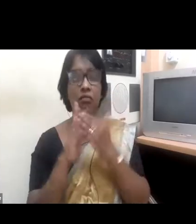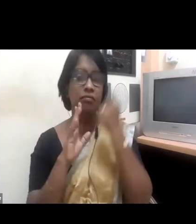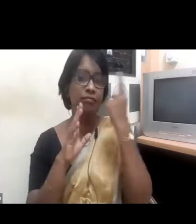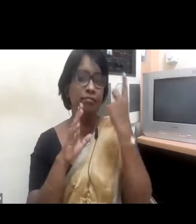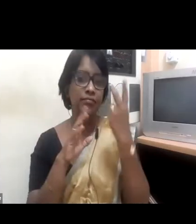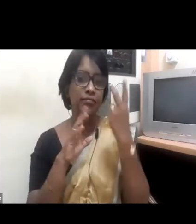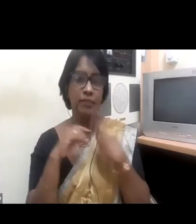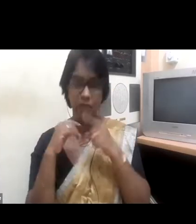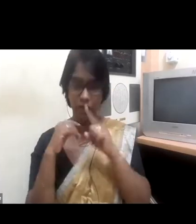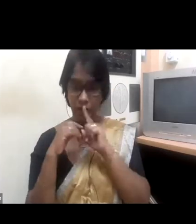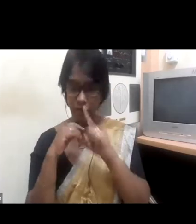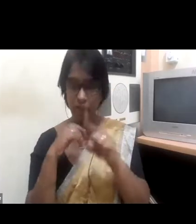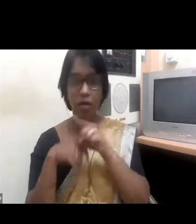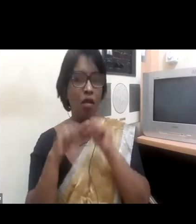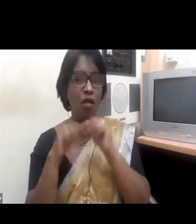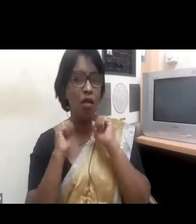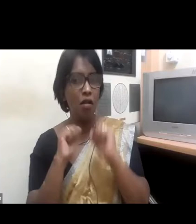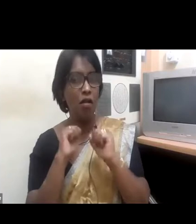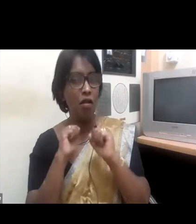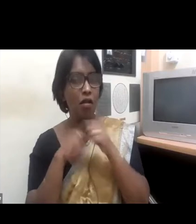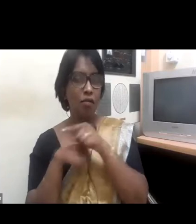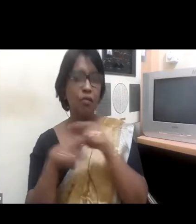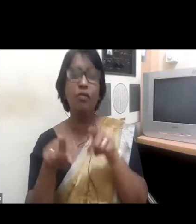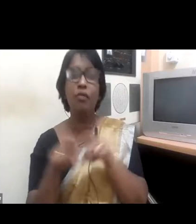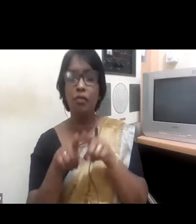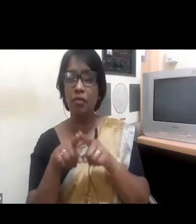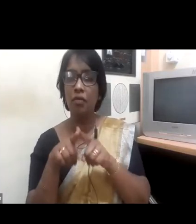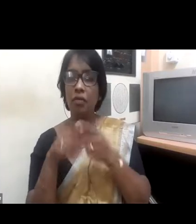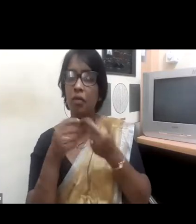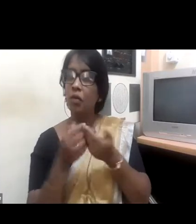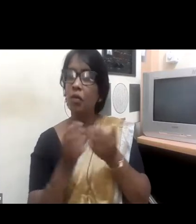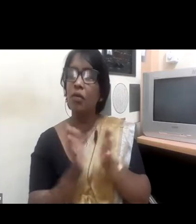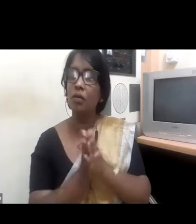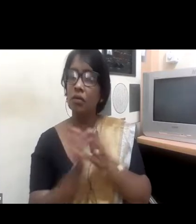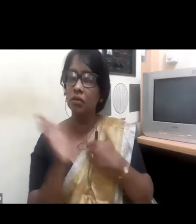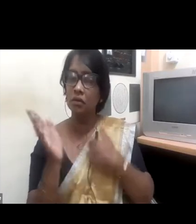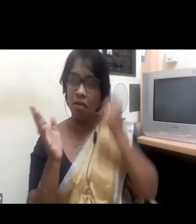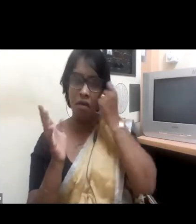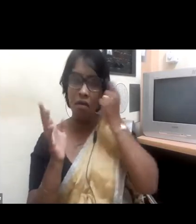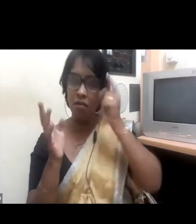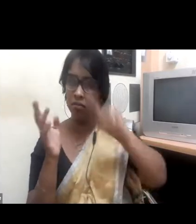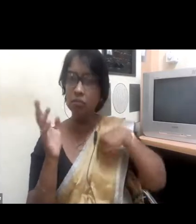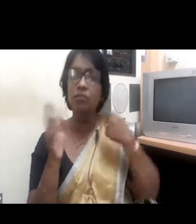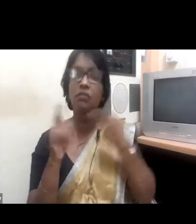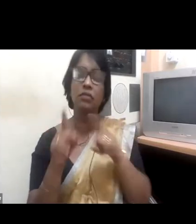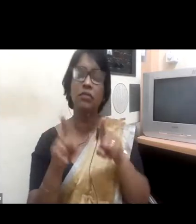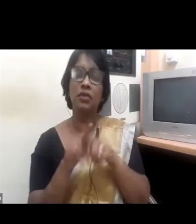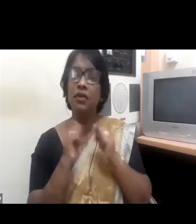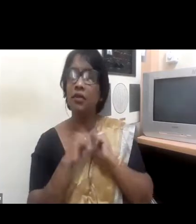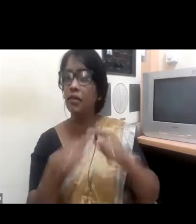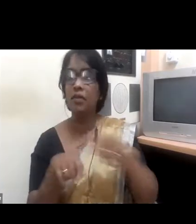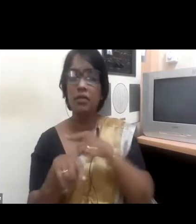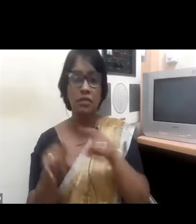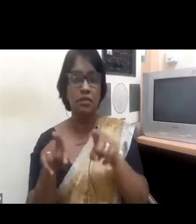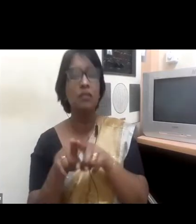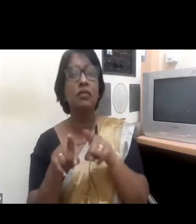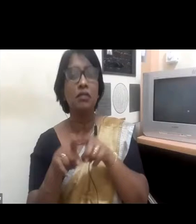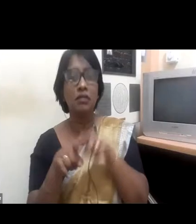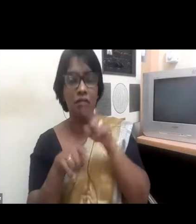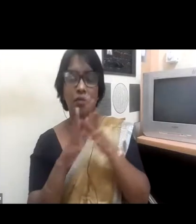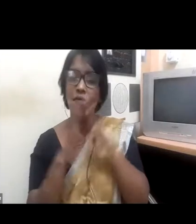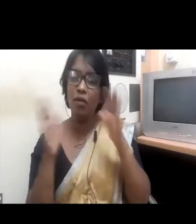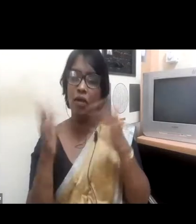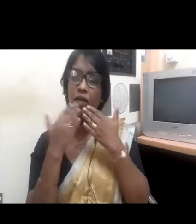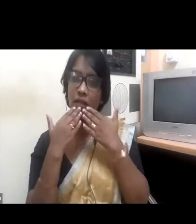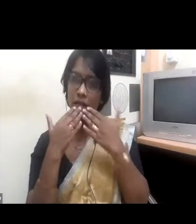being assertive, being respectful and making your mark around the table. Thank you very much for that. And we're